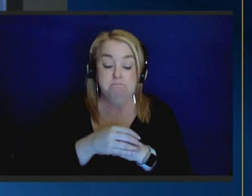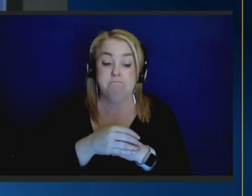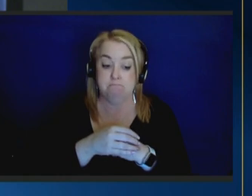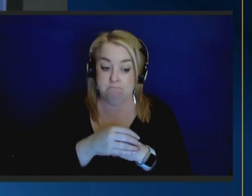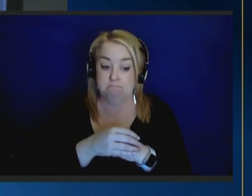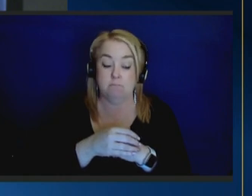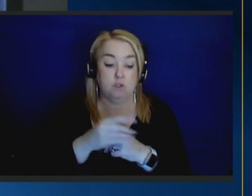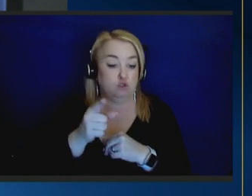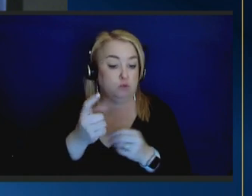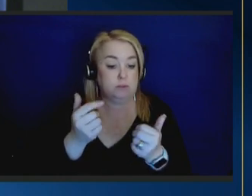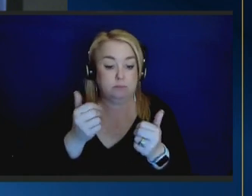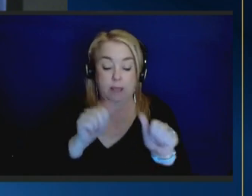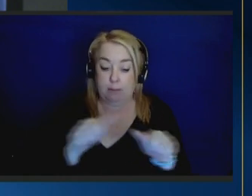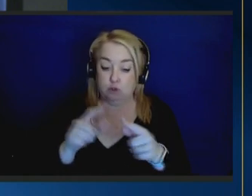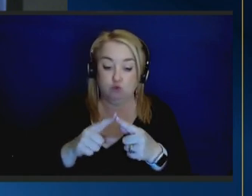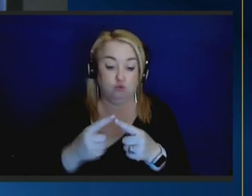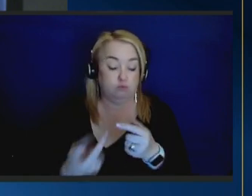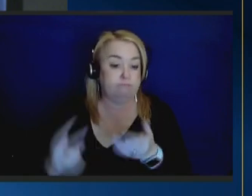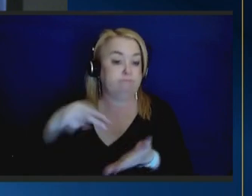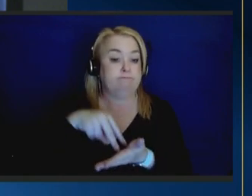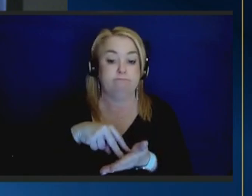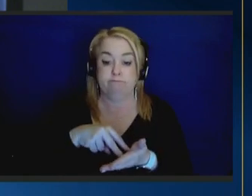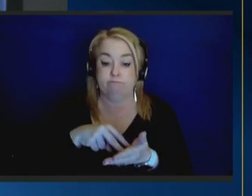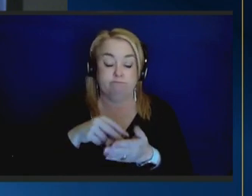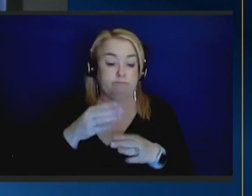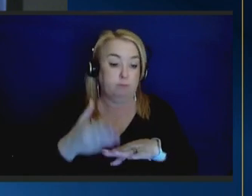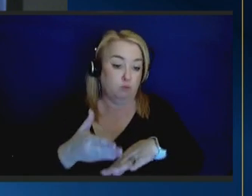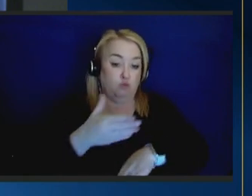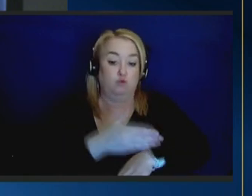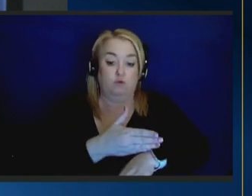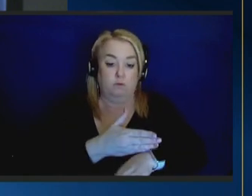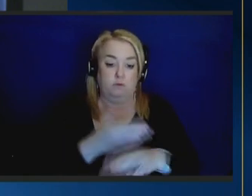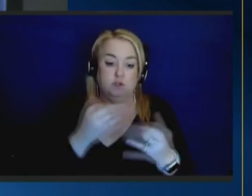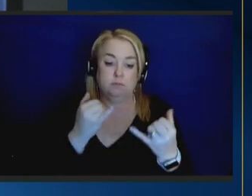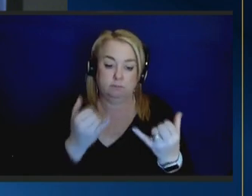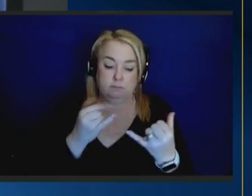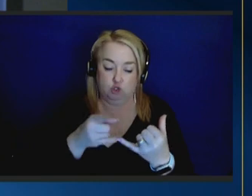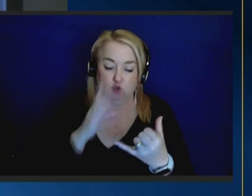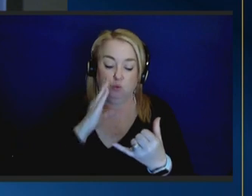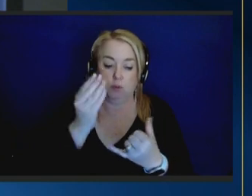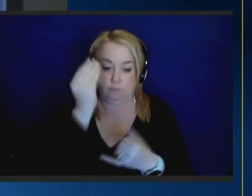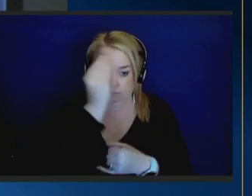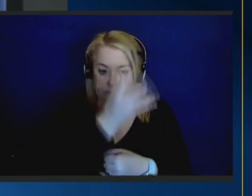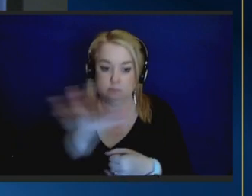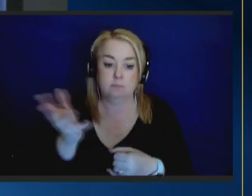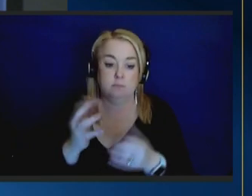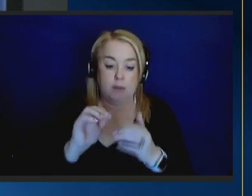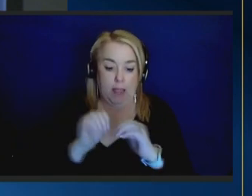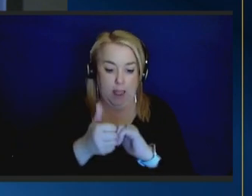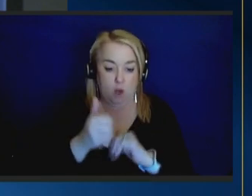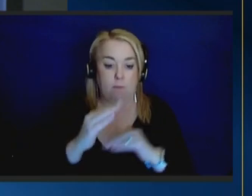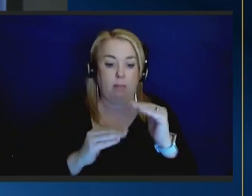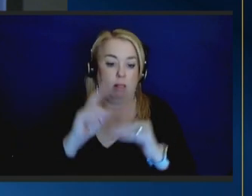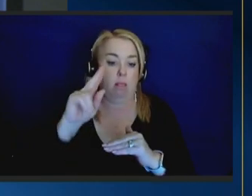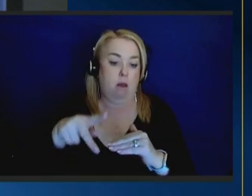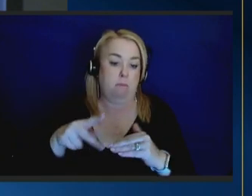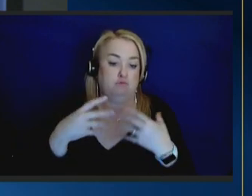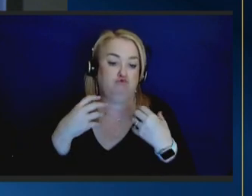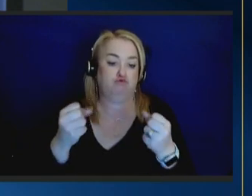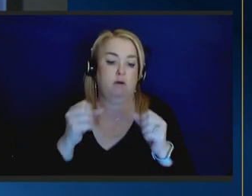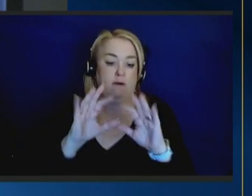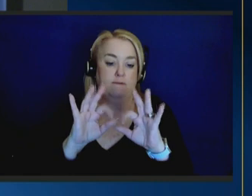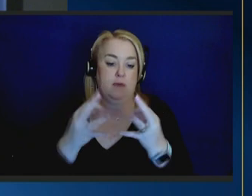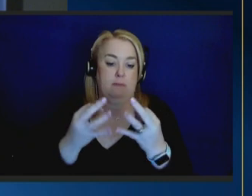up and get right and today she will tell you about how it is to be able to build a strong family with their four children